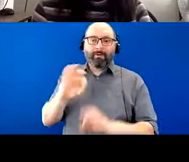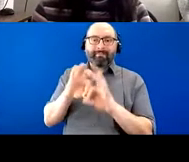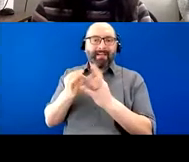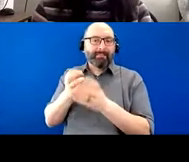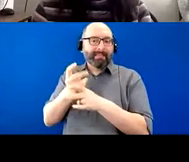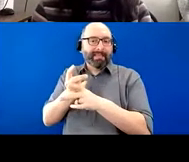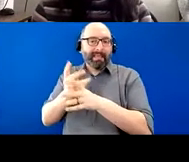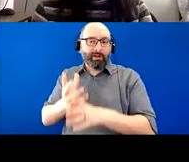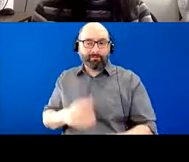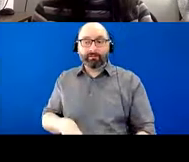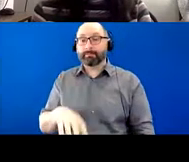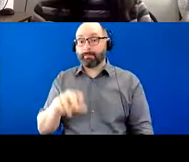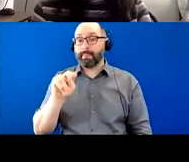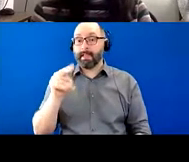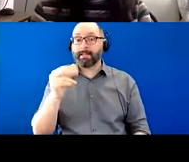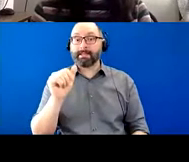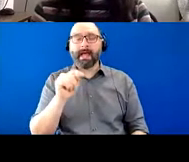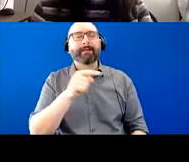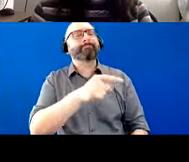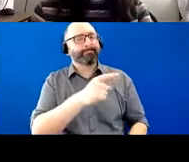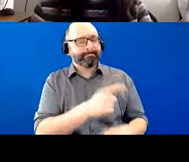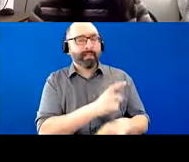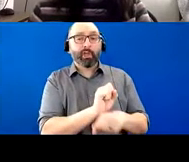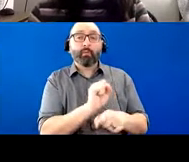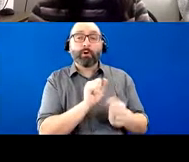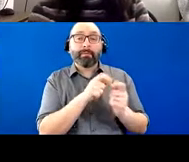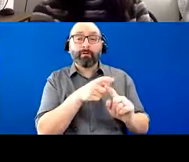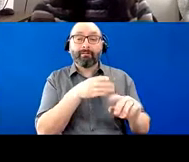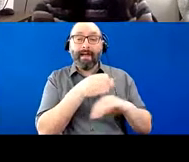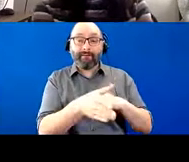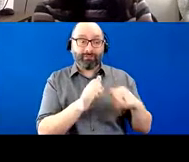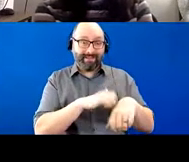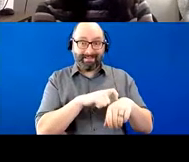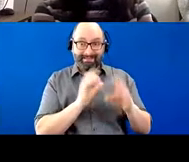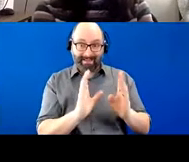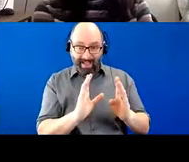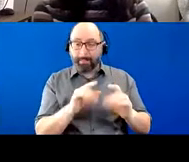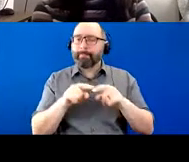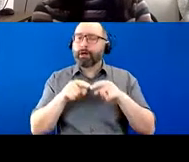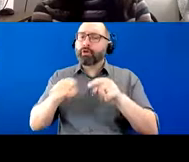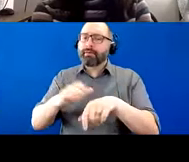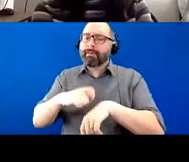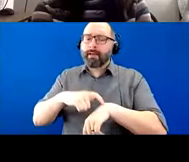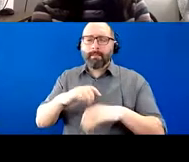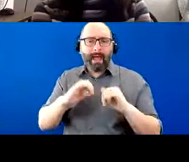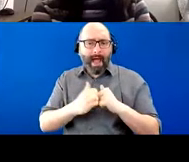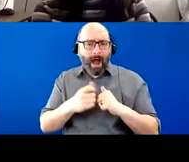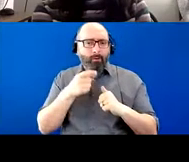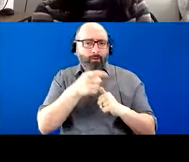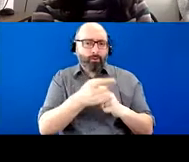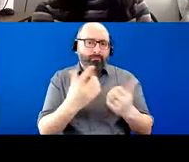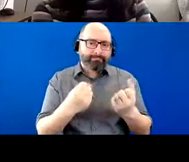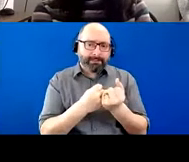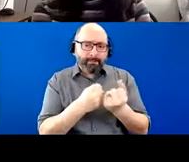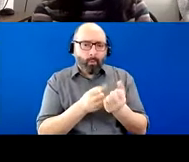And I know, you know, you've started to work with her maybe a little bit after this time, but during this time, how were you able to support her